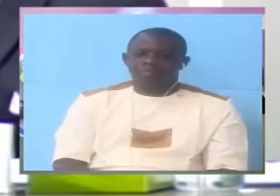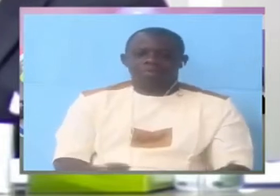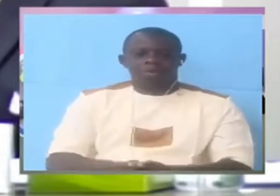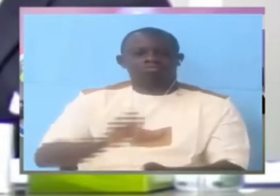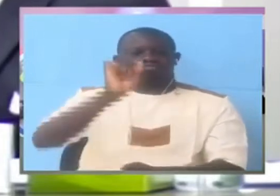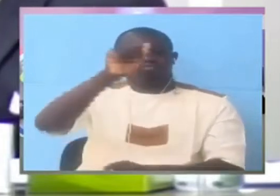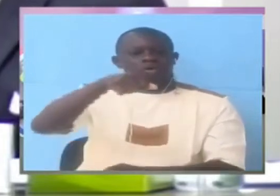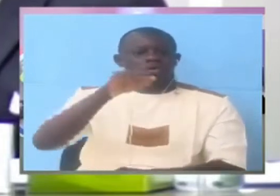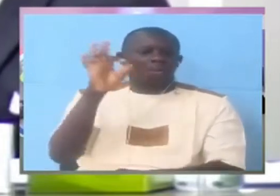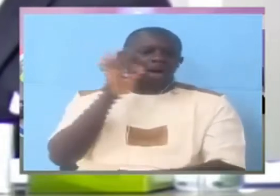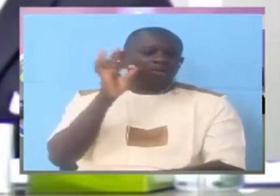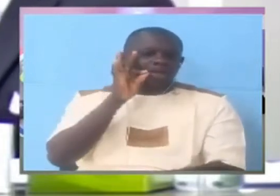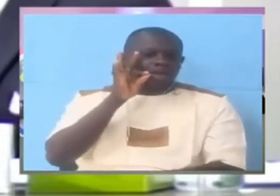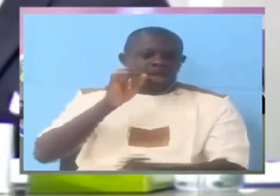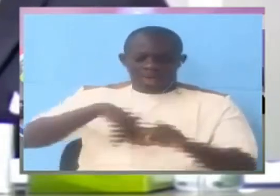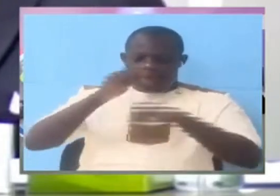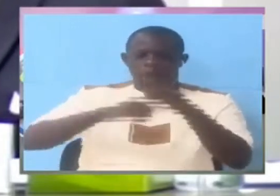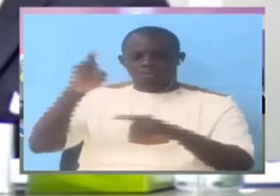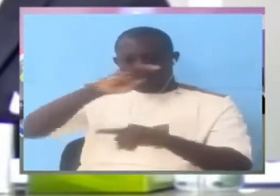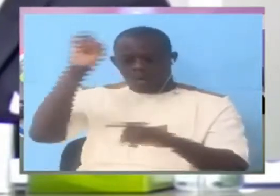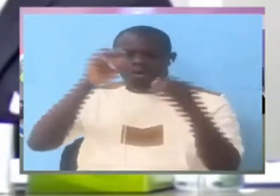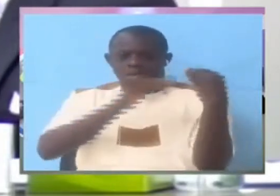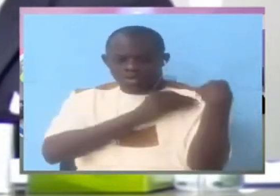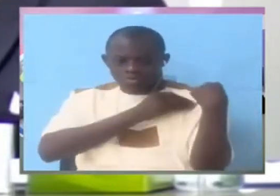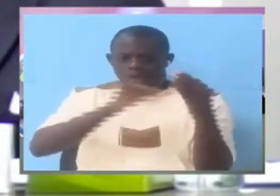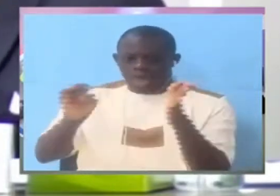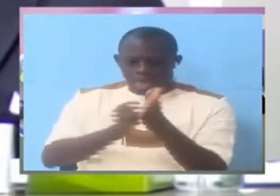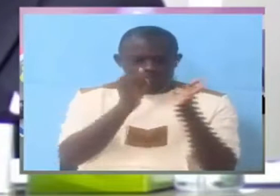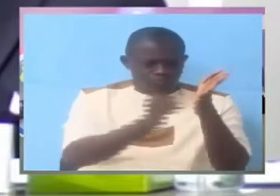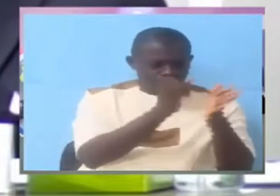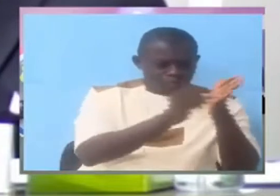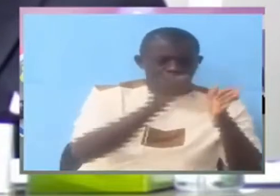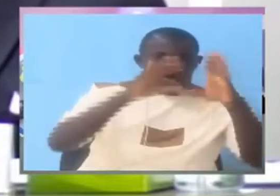answer to the functions of the Investigations Unit,